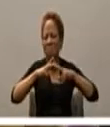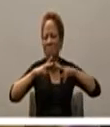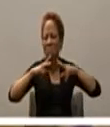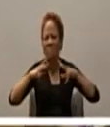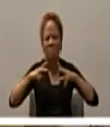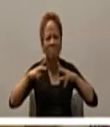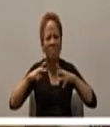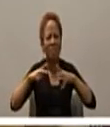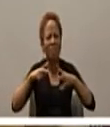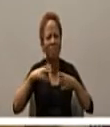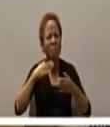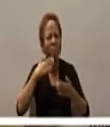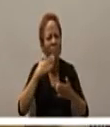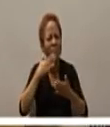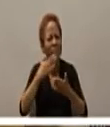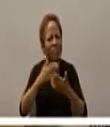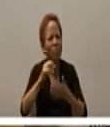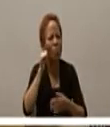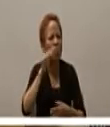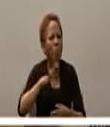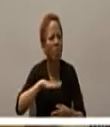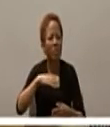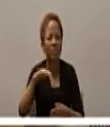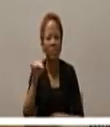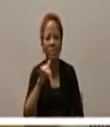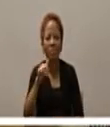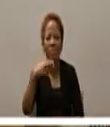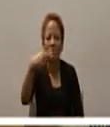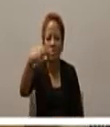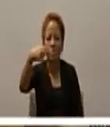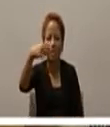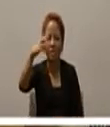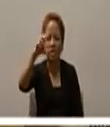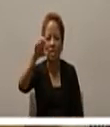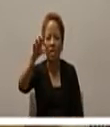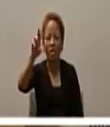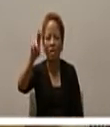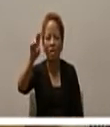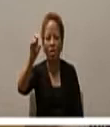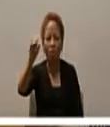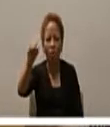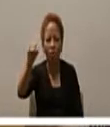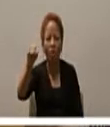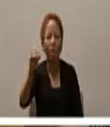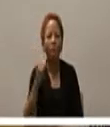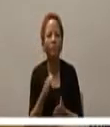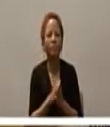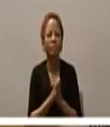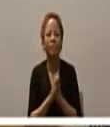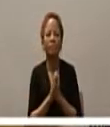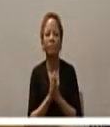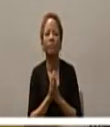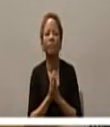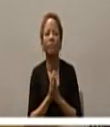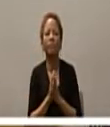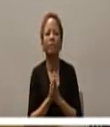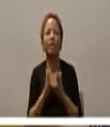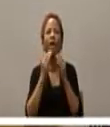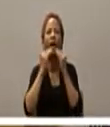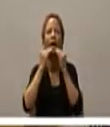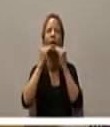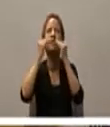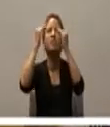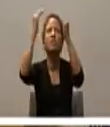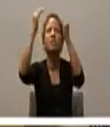it really behooves ourselves to be so very very thankful for their service I think of the lady who